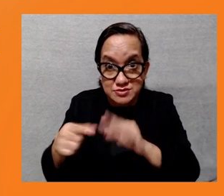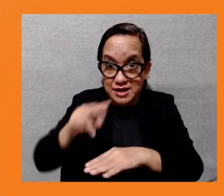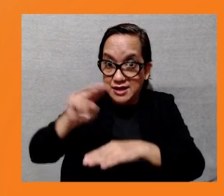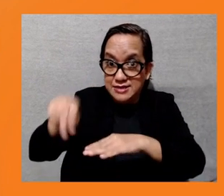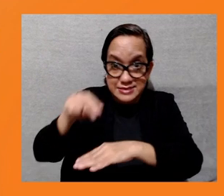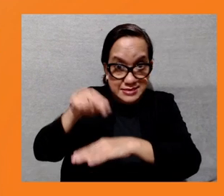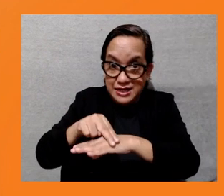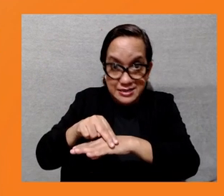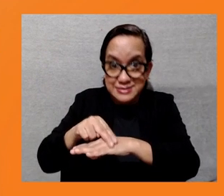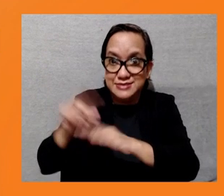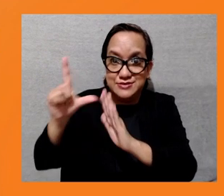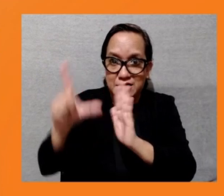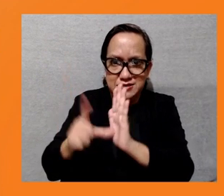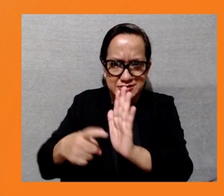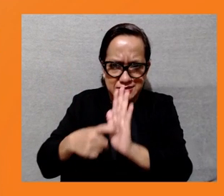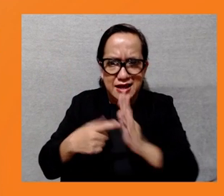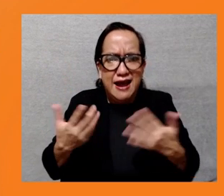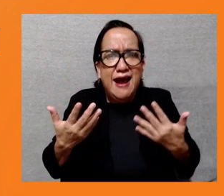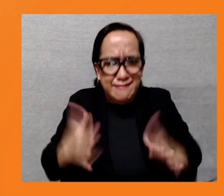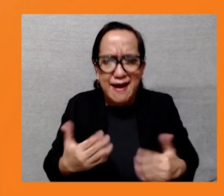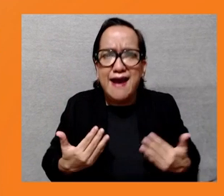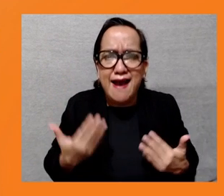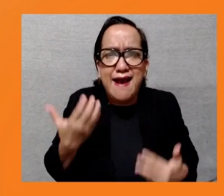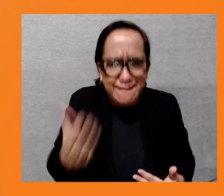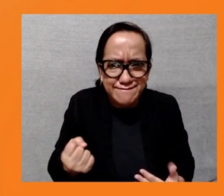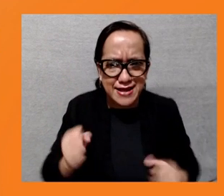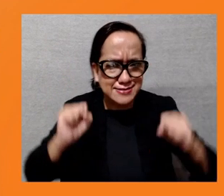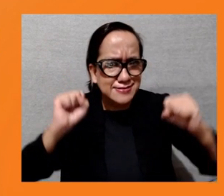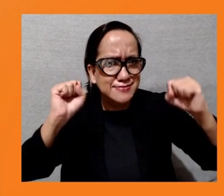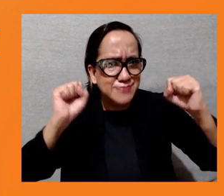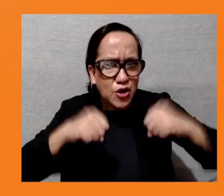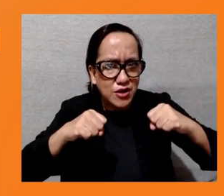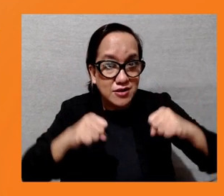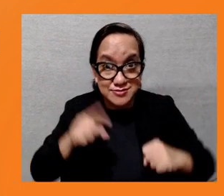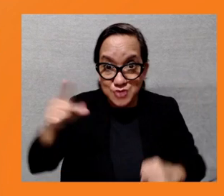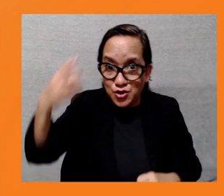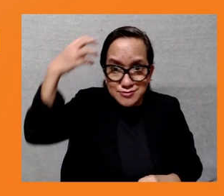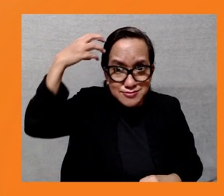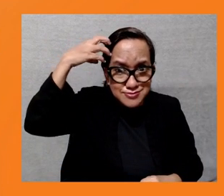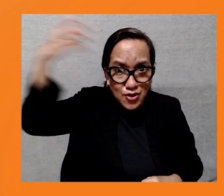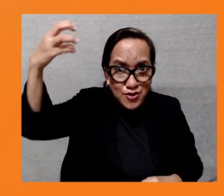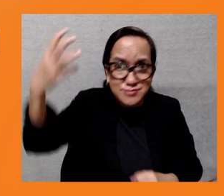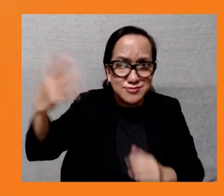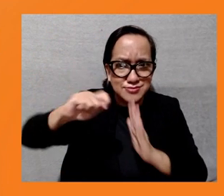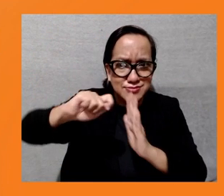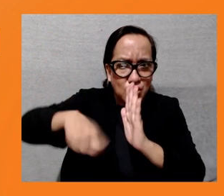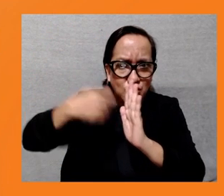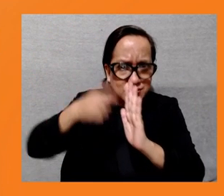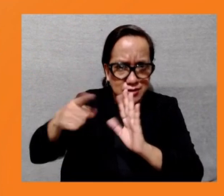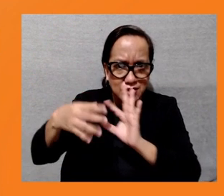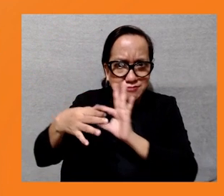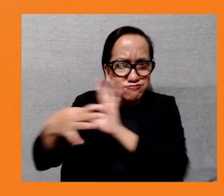policy framework. So, you know, for a government to be able to go forward with a project, it has to be consistent with those. On the